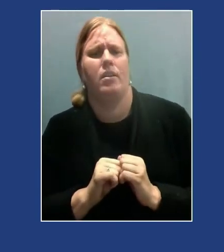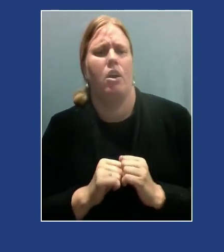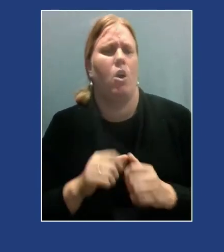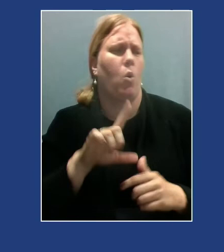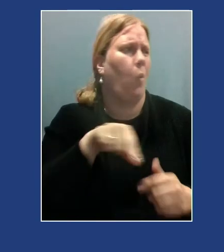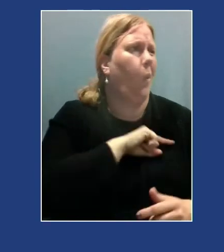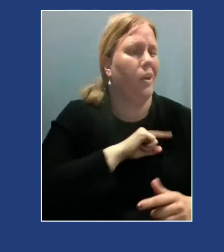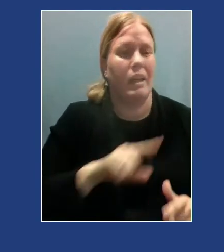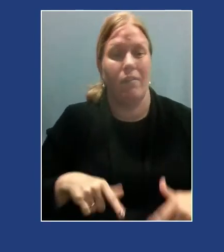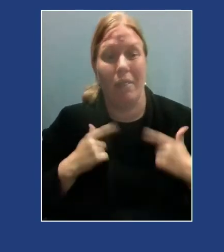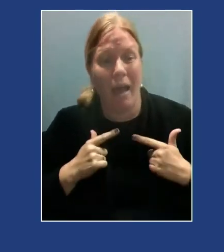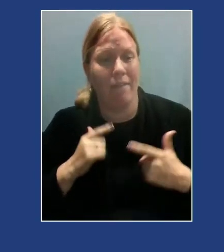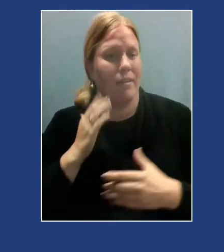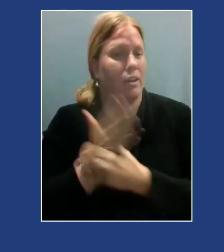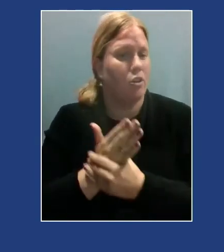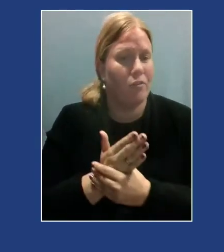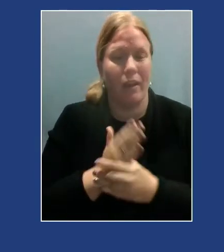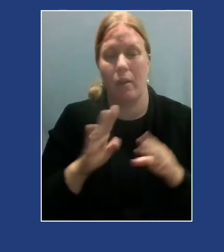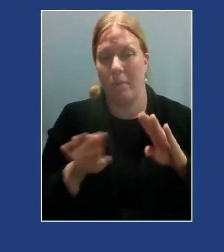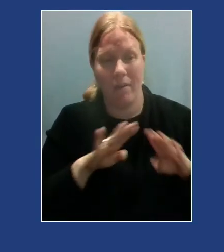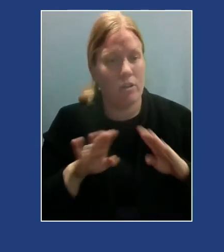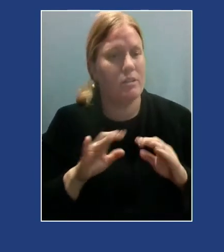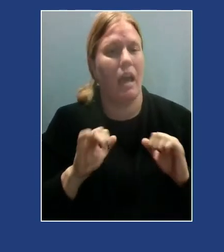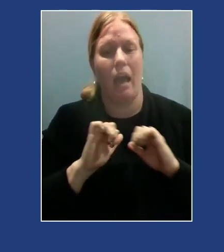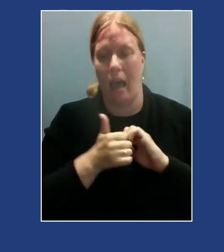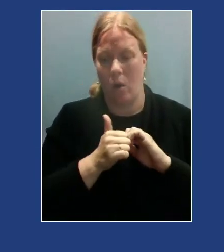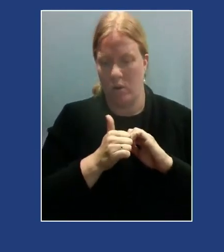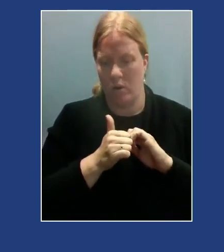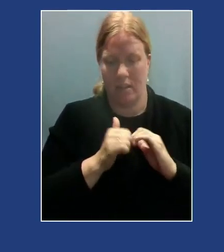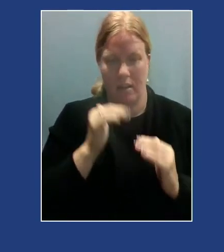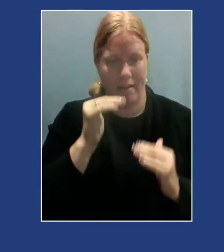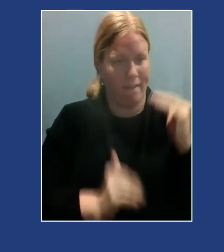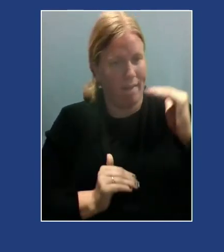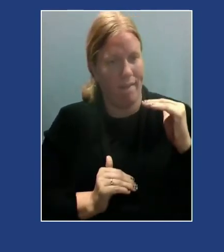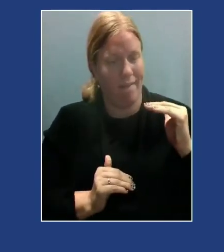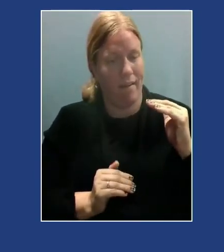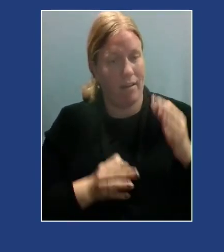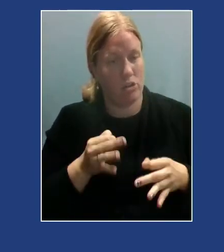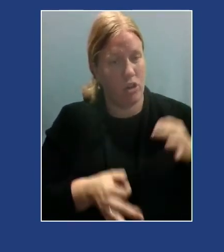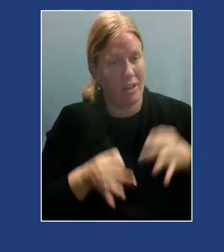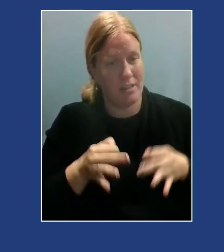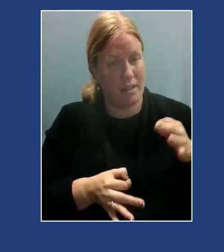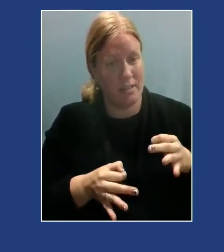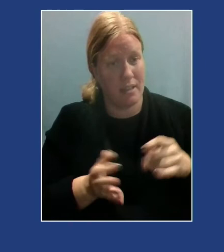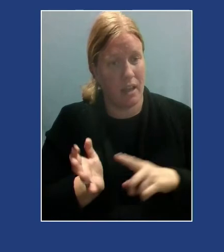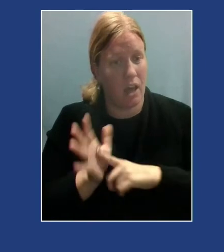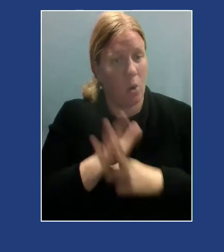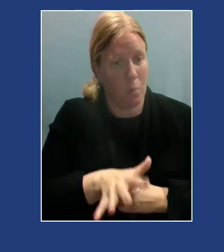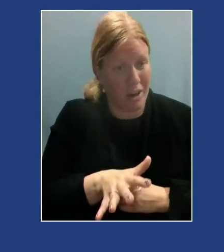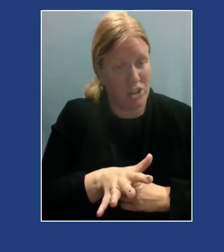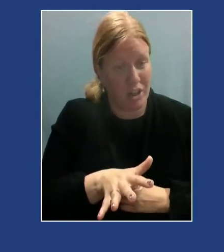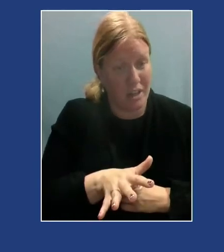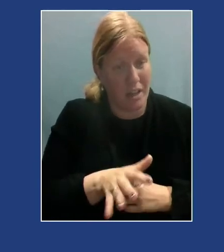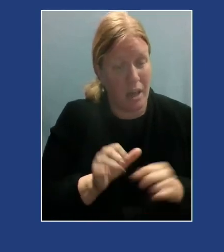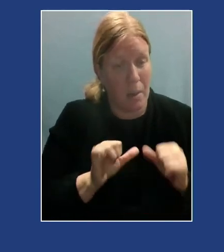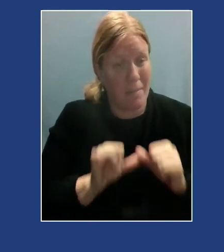what I want to explore with my clients is how does injustice and oppression impact and maintain these targets?